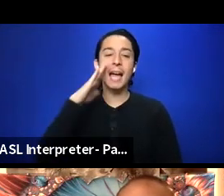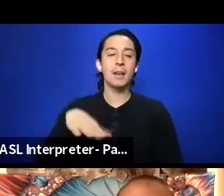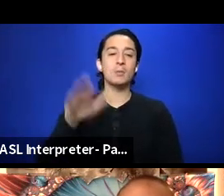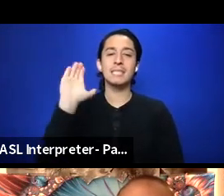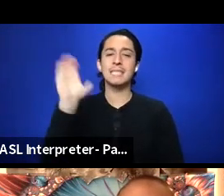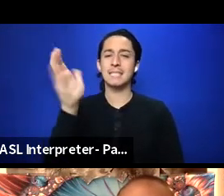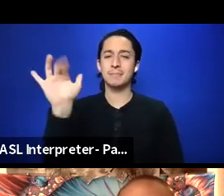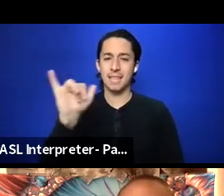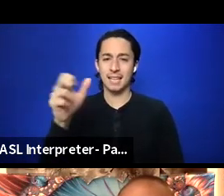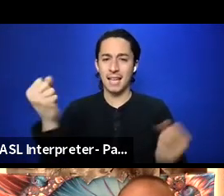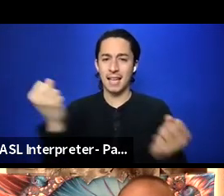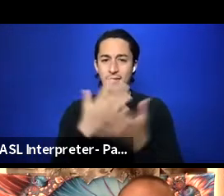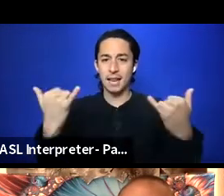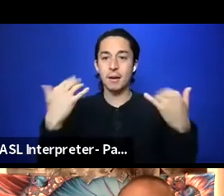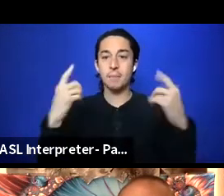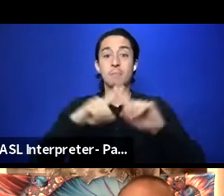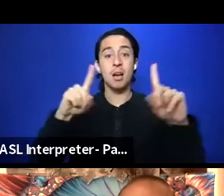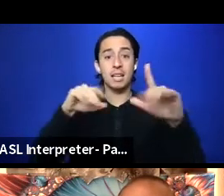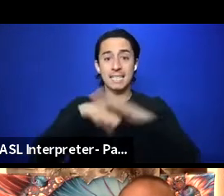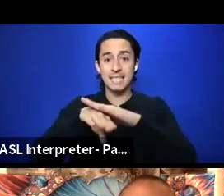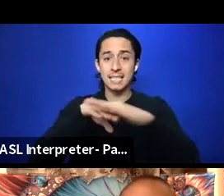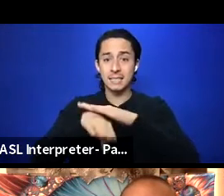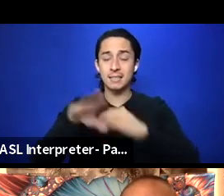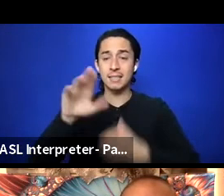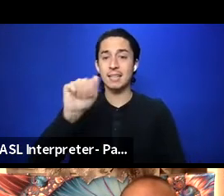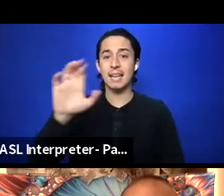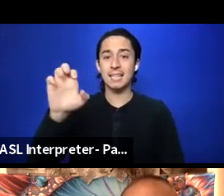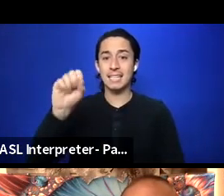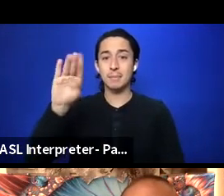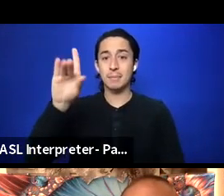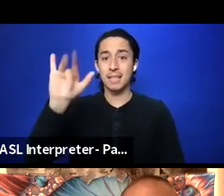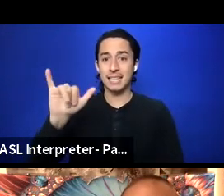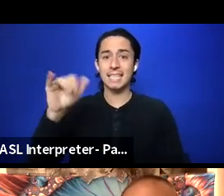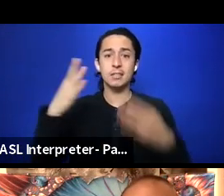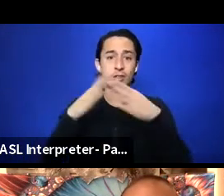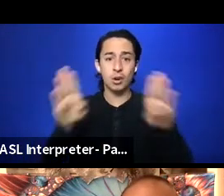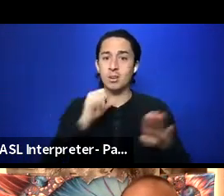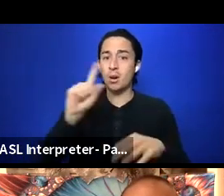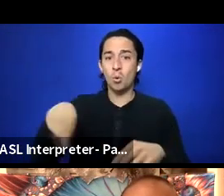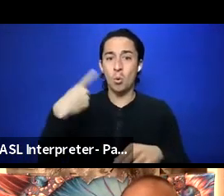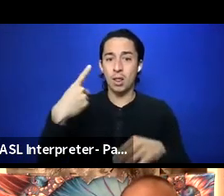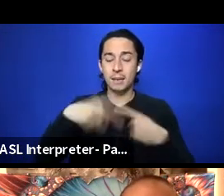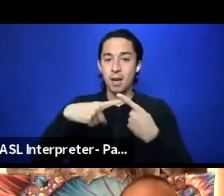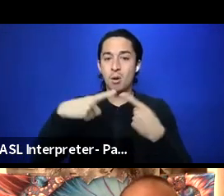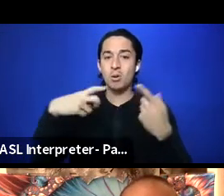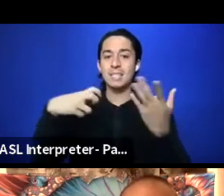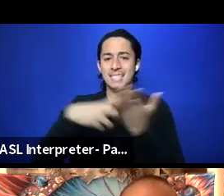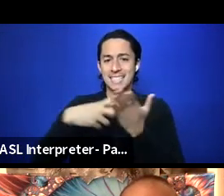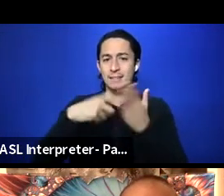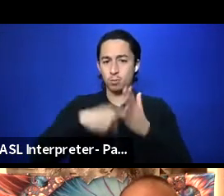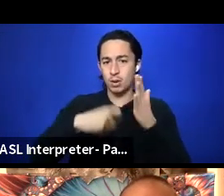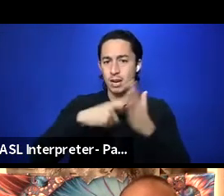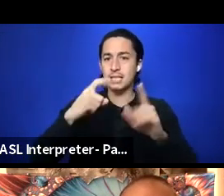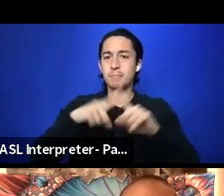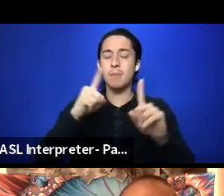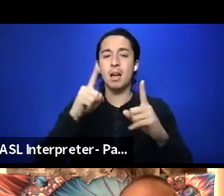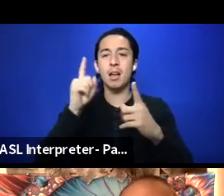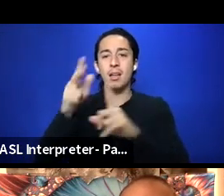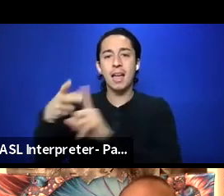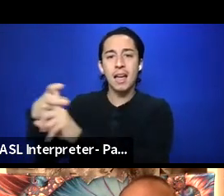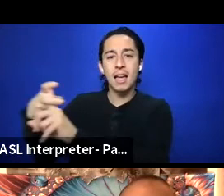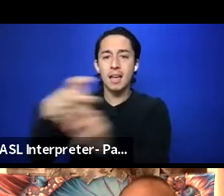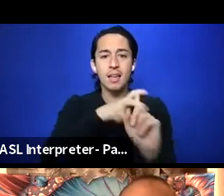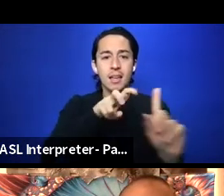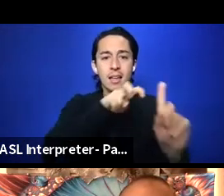now, but accessibility. I just think accessibility in general, it's not just about ticket prices. It's about outreach, and like,